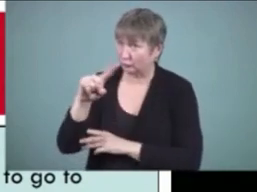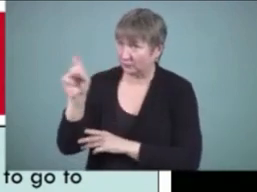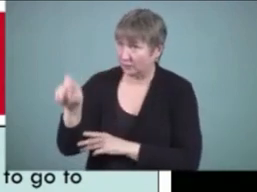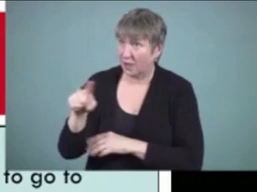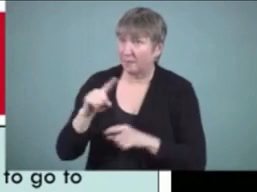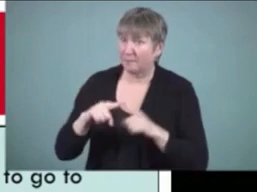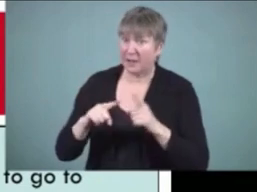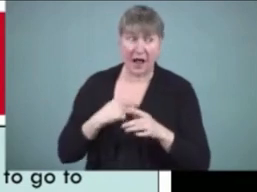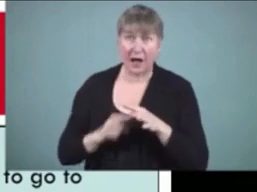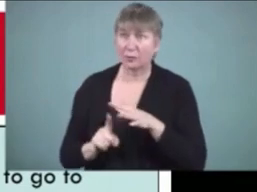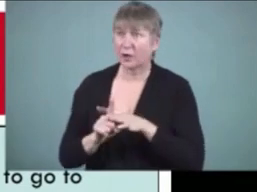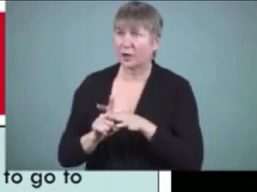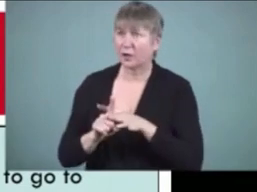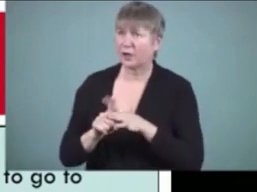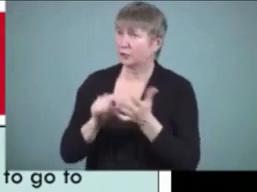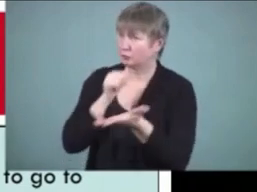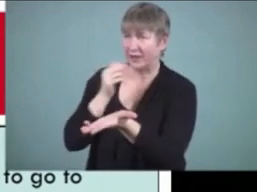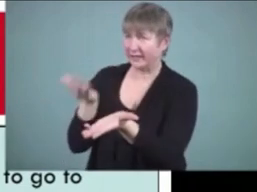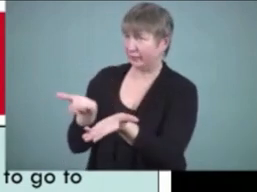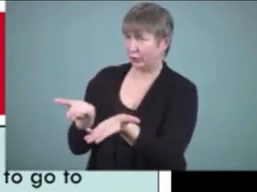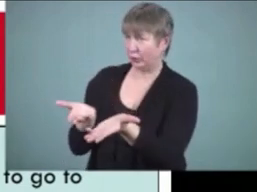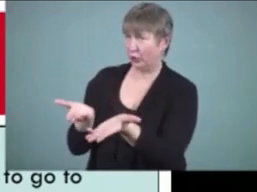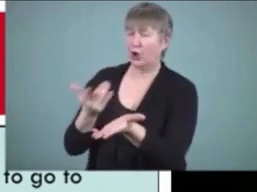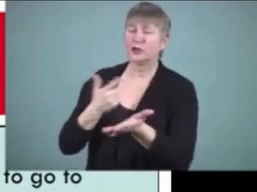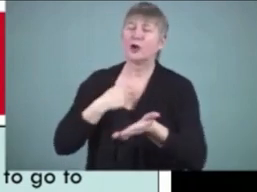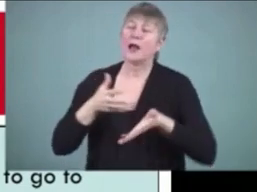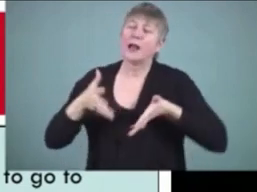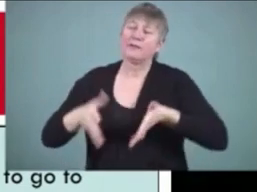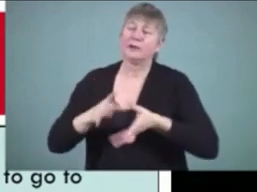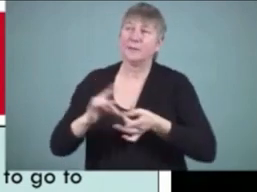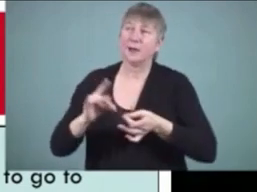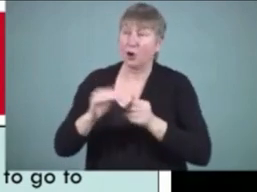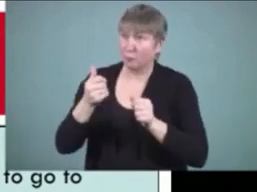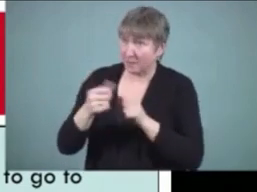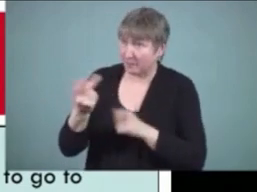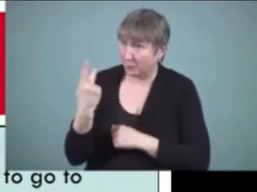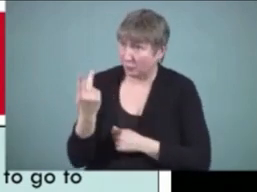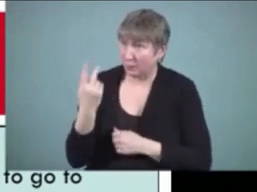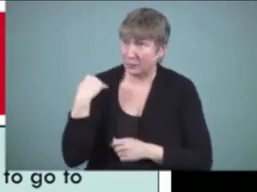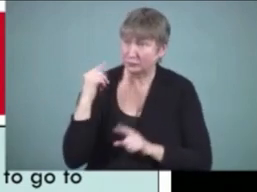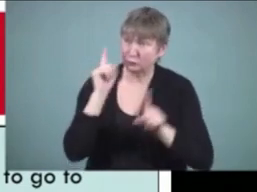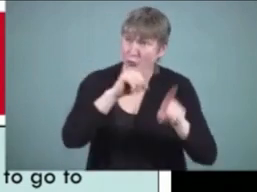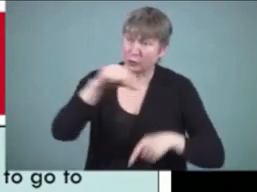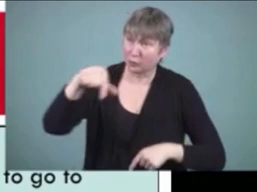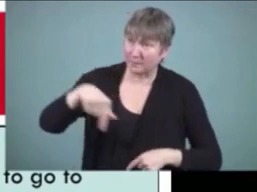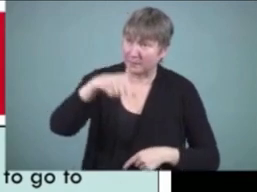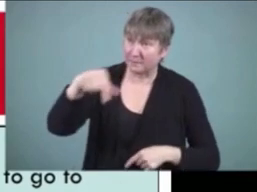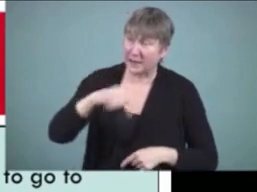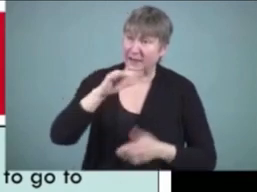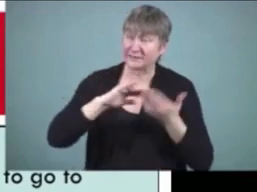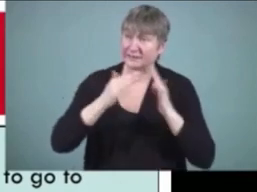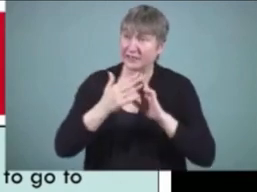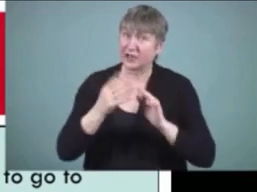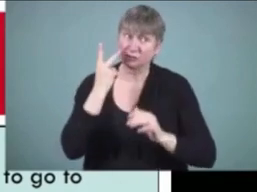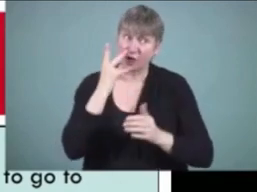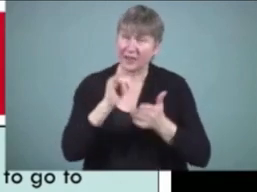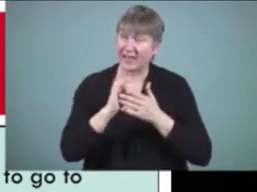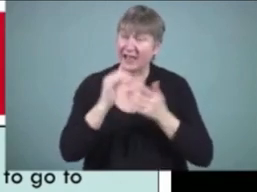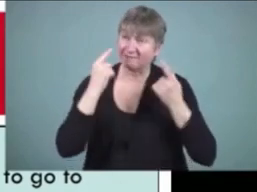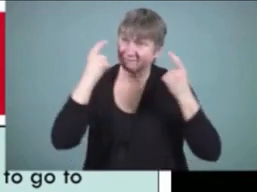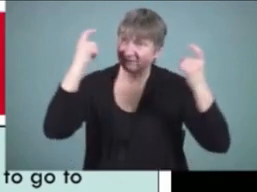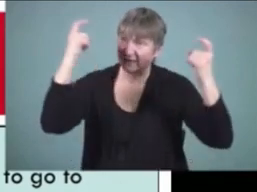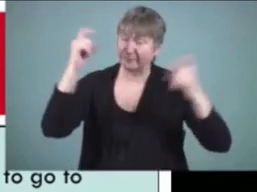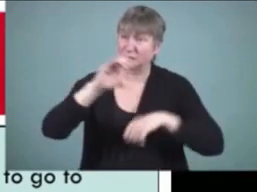So I'm leaving this note for you. You remember we went to Quebec City. What was the famous church built four or five times and what happened to them?